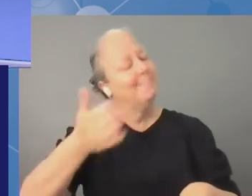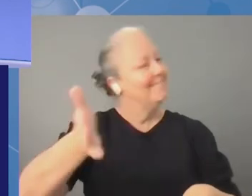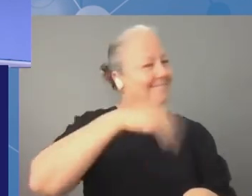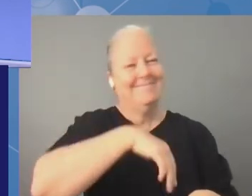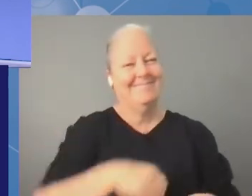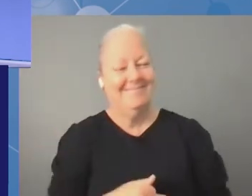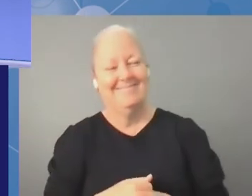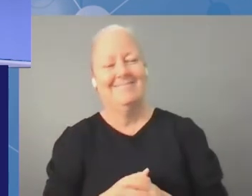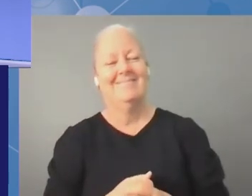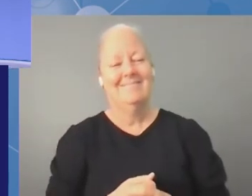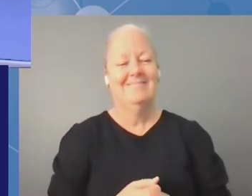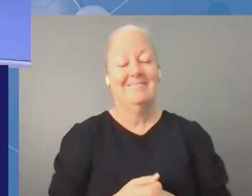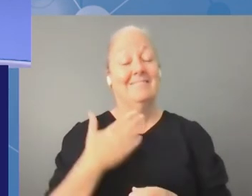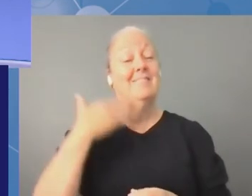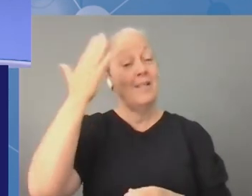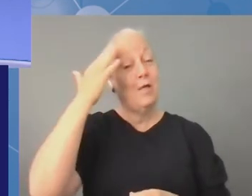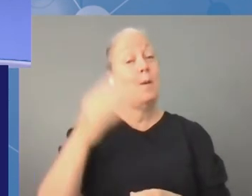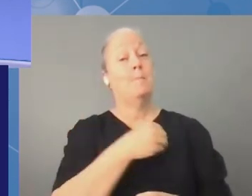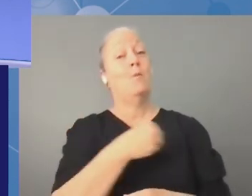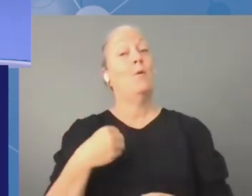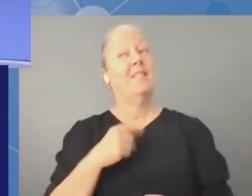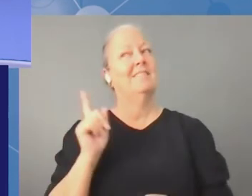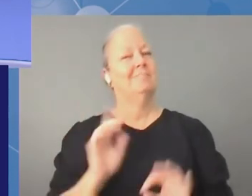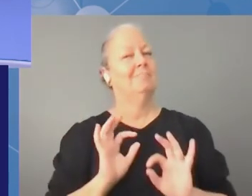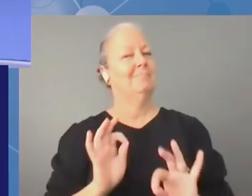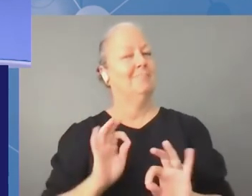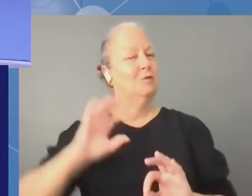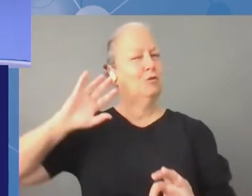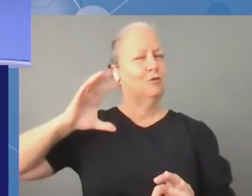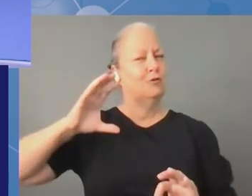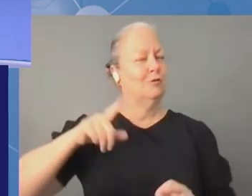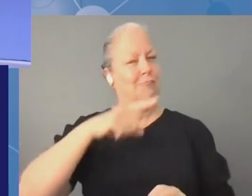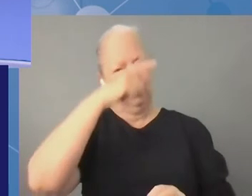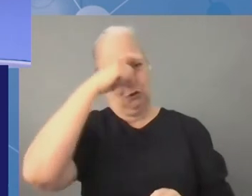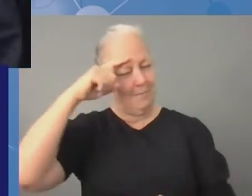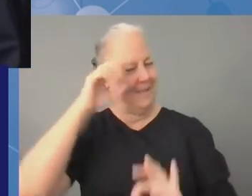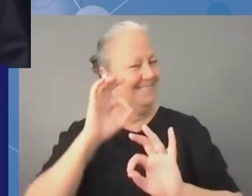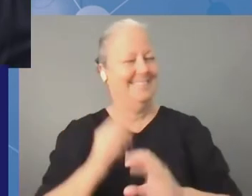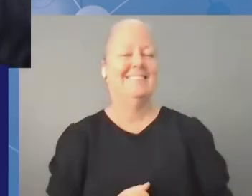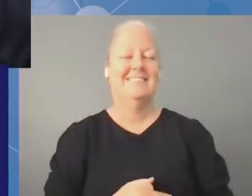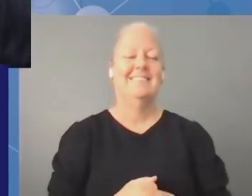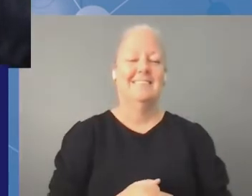is a very nice summer in poland i'm happy please i